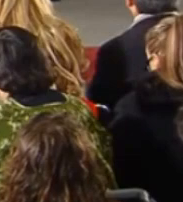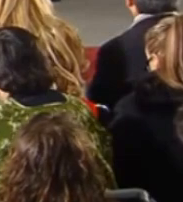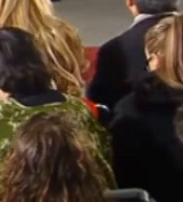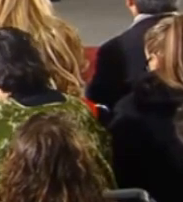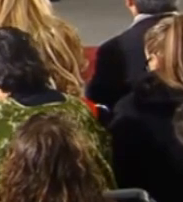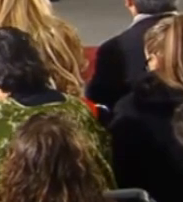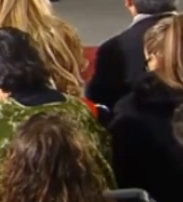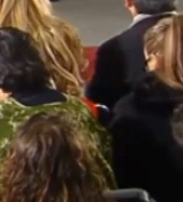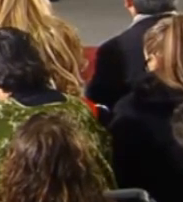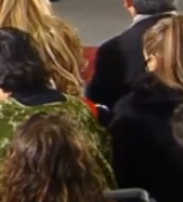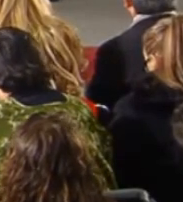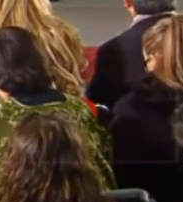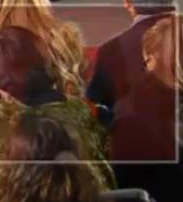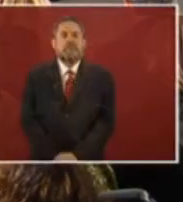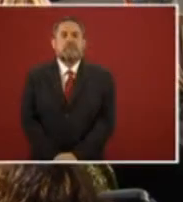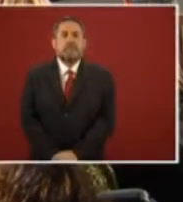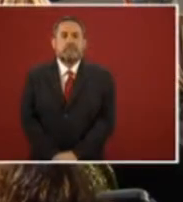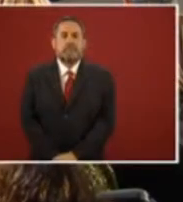Cremes.